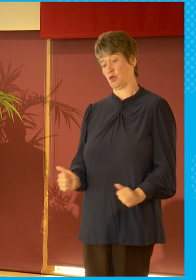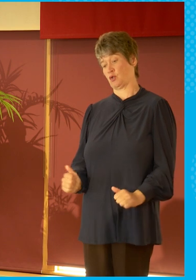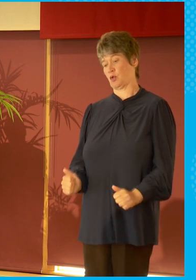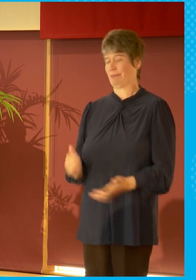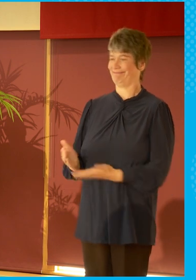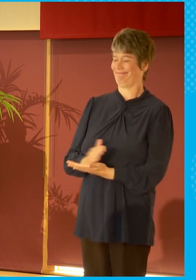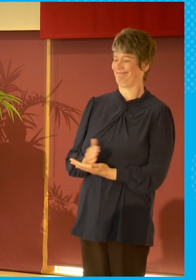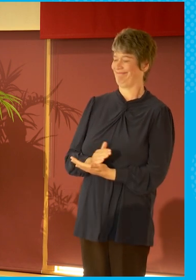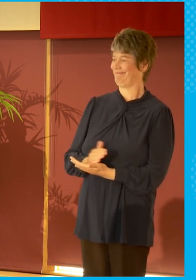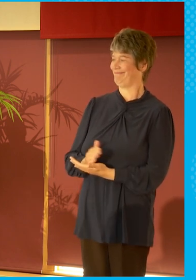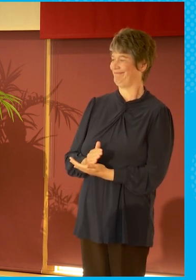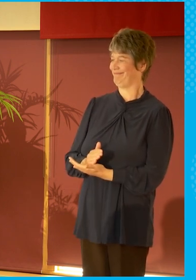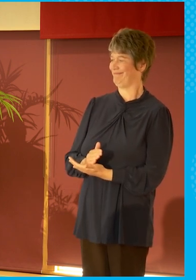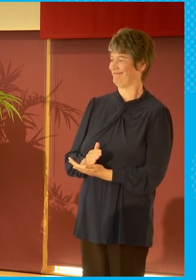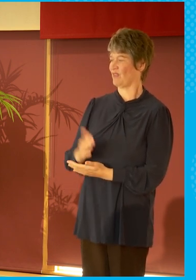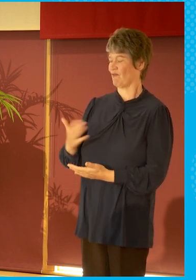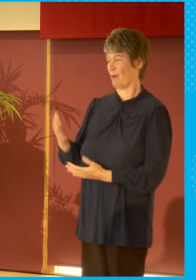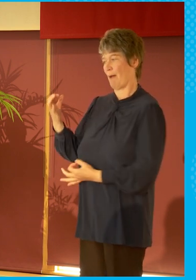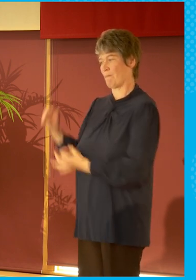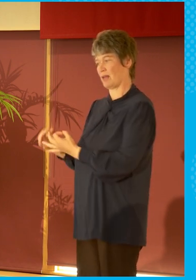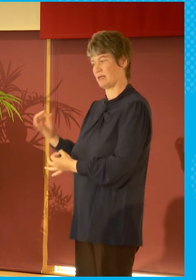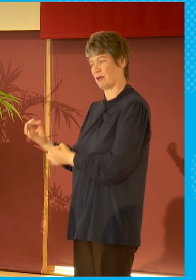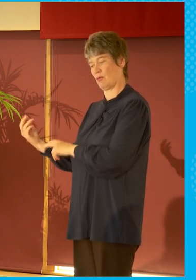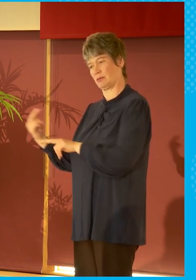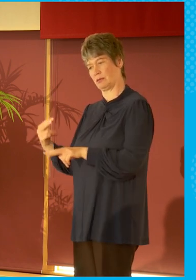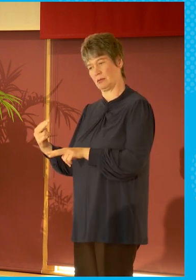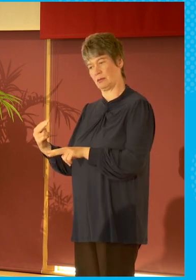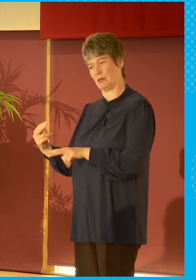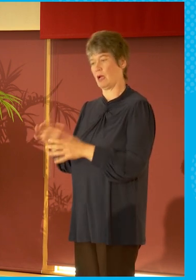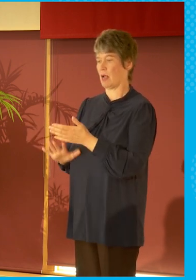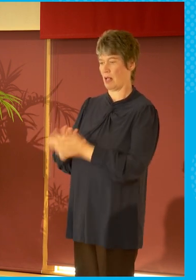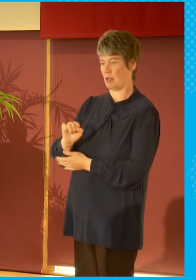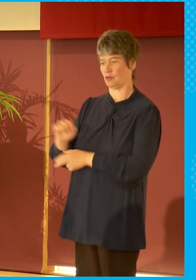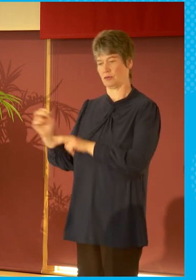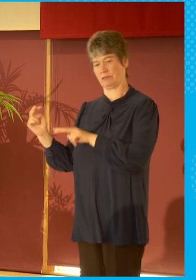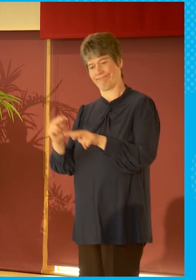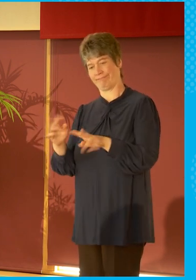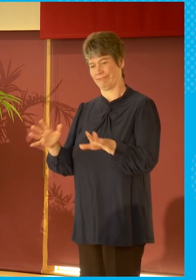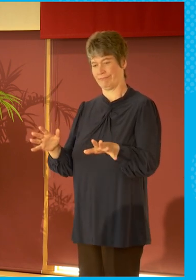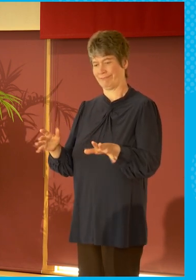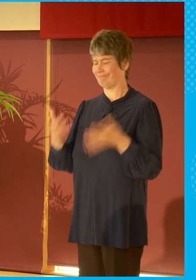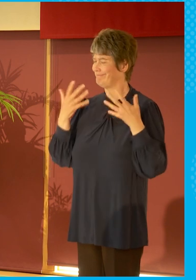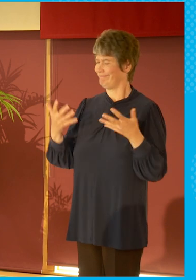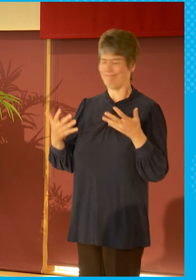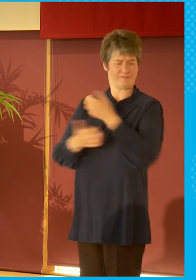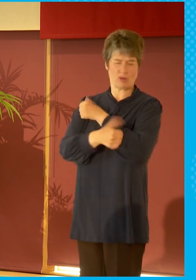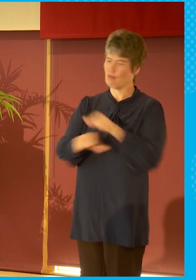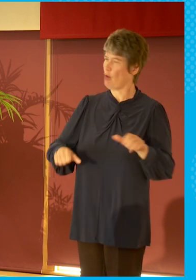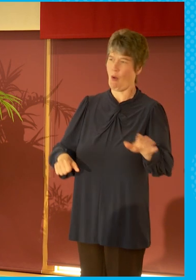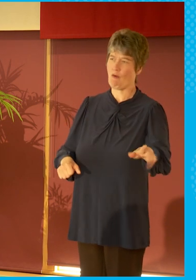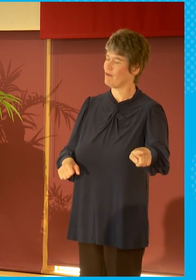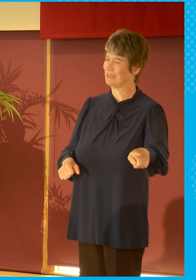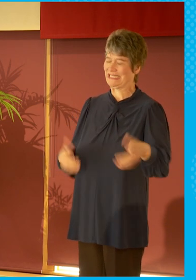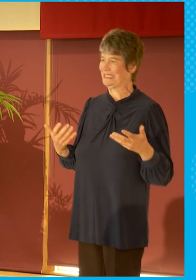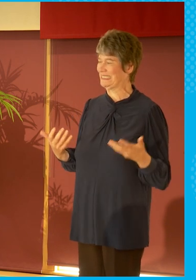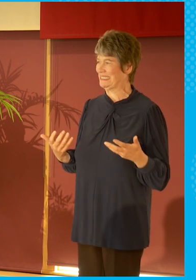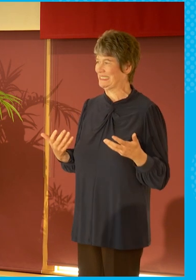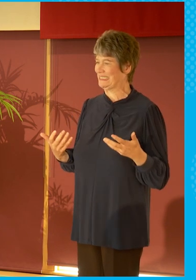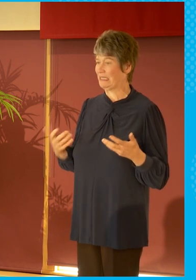our political and cultural life, which has not yet been resolved in a context of